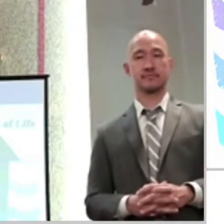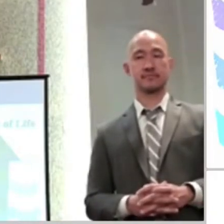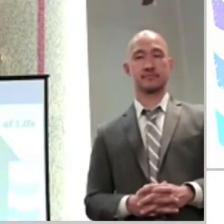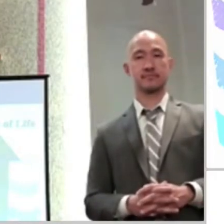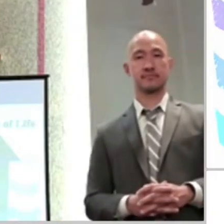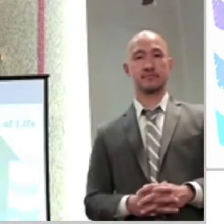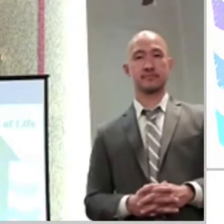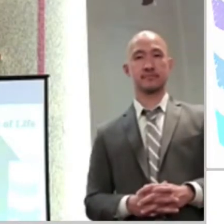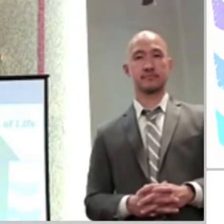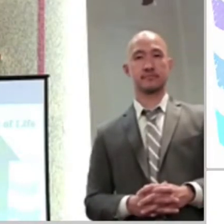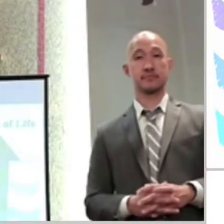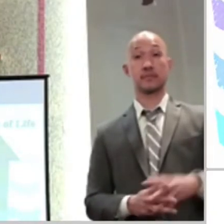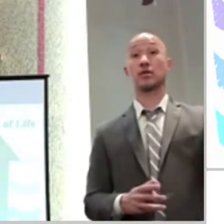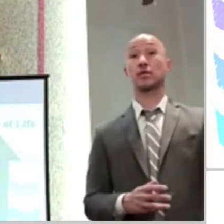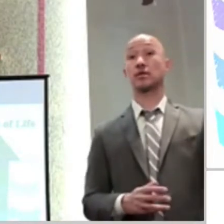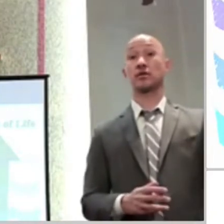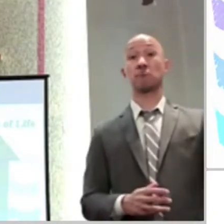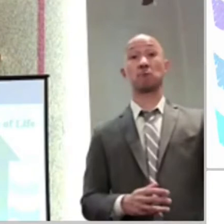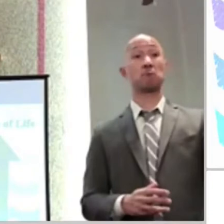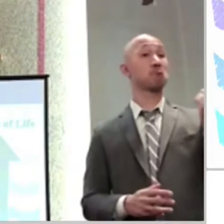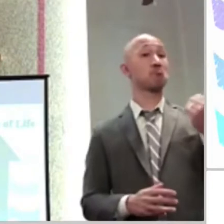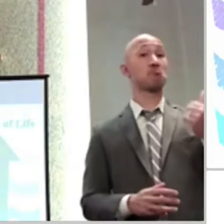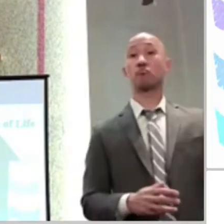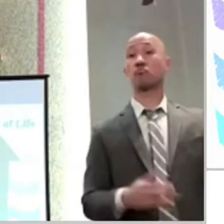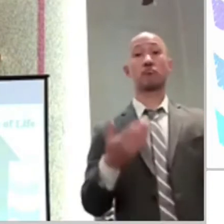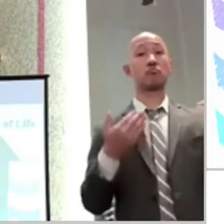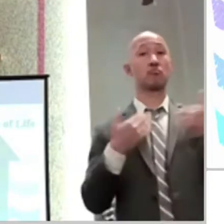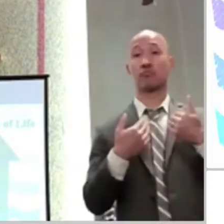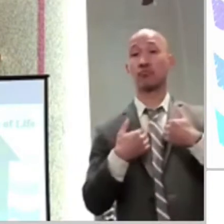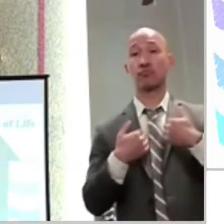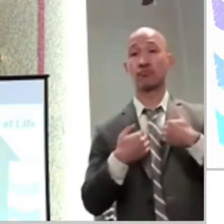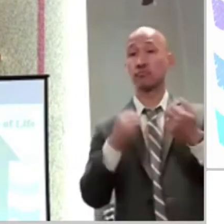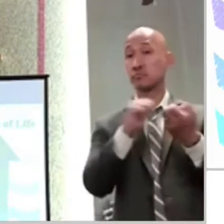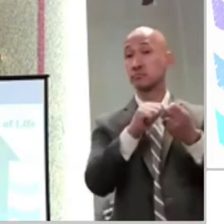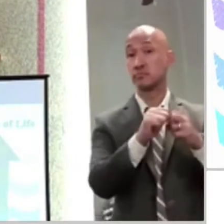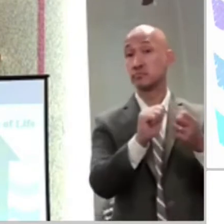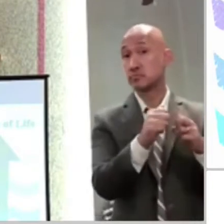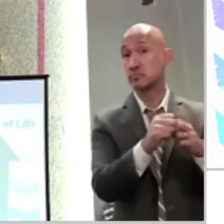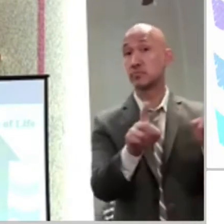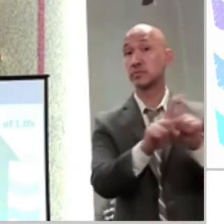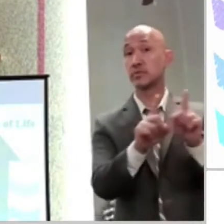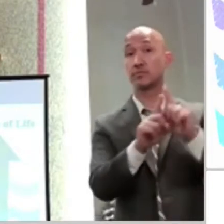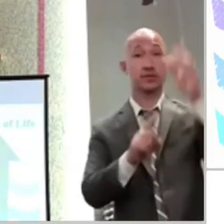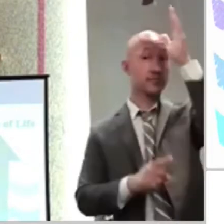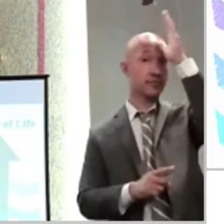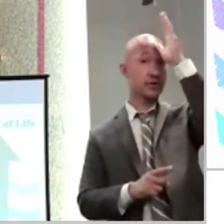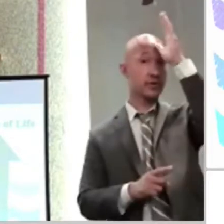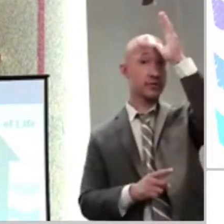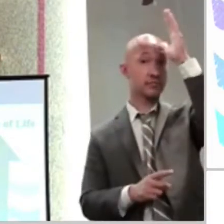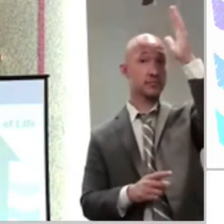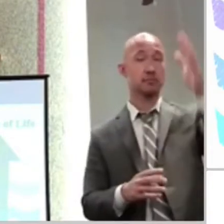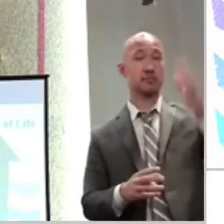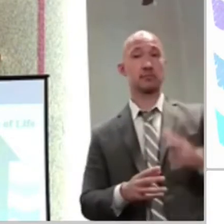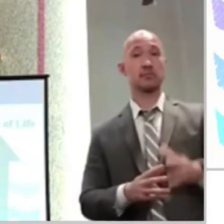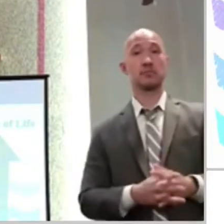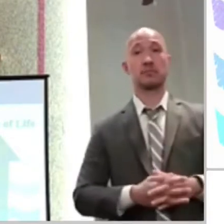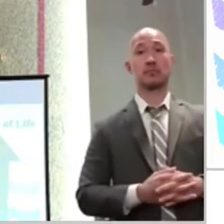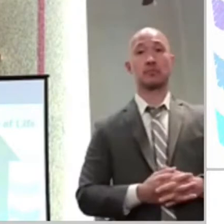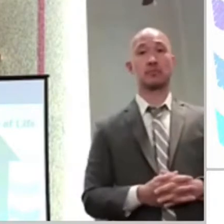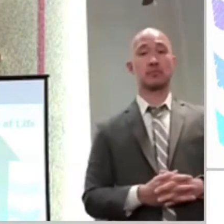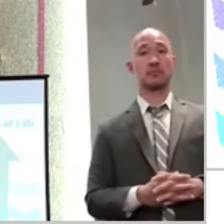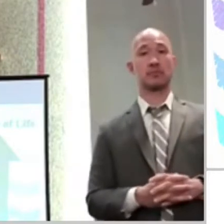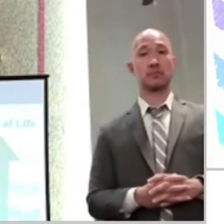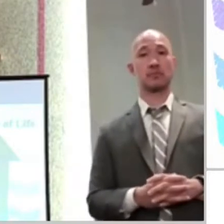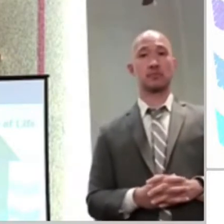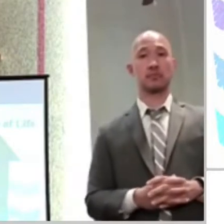If you want to pray, if there's something troubling your heart, like this father felt in his life, you know, as